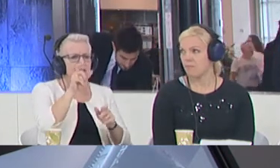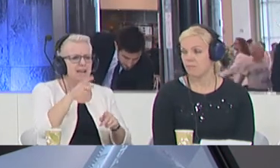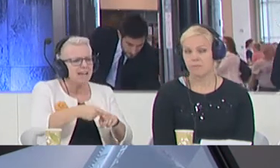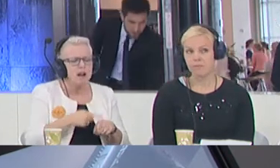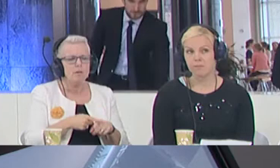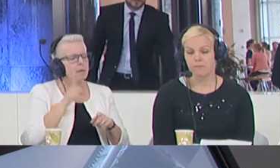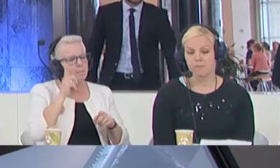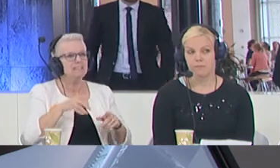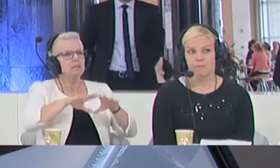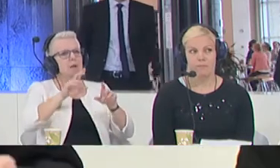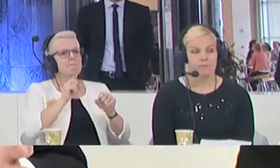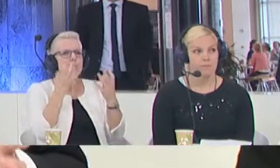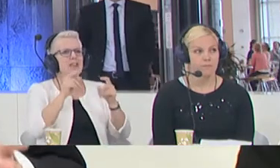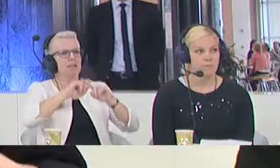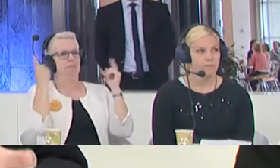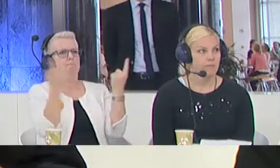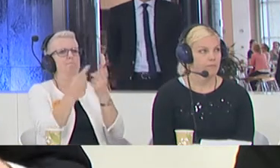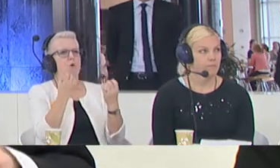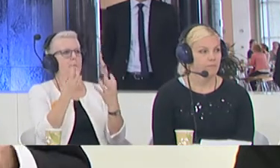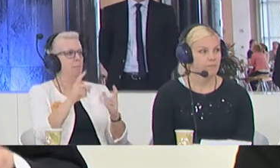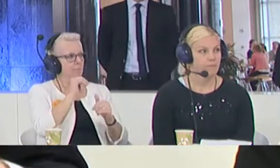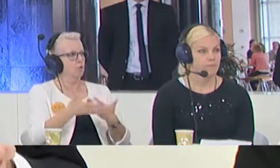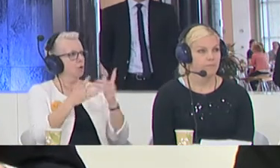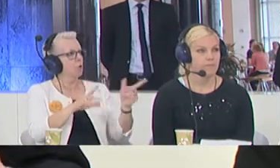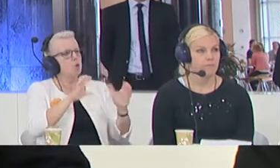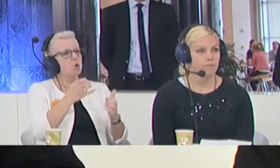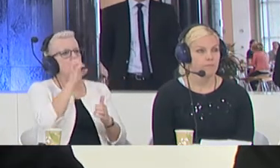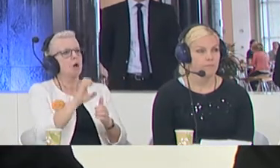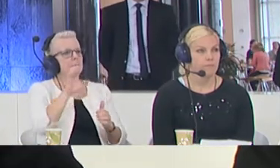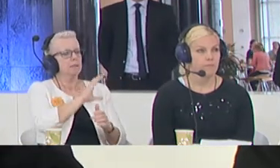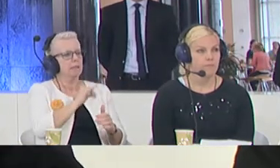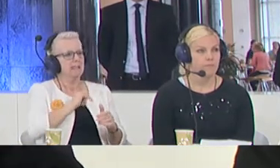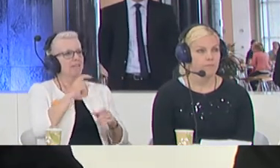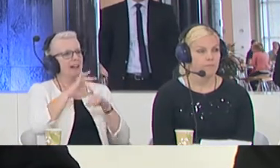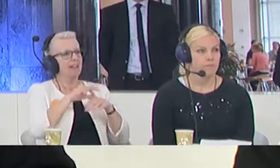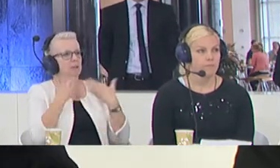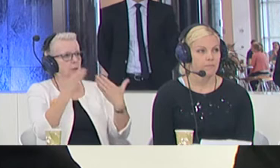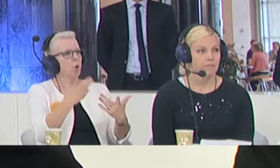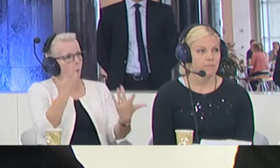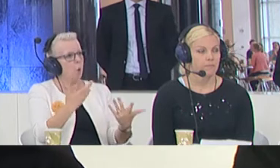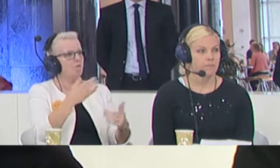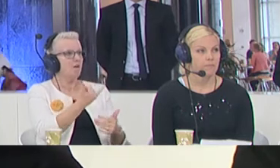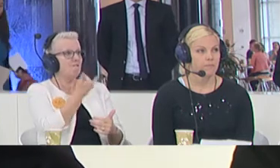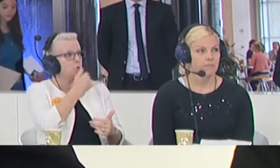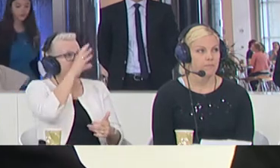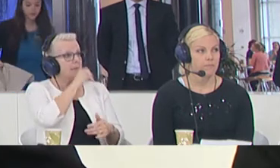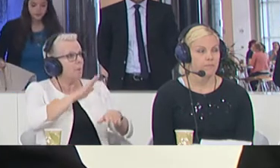help each other. Sky Keller, has the European Commission given the necessary leadership on this, or have they really got the message wrong?